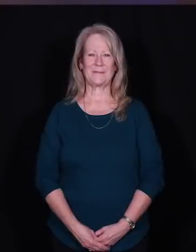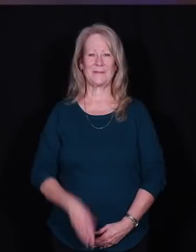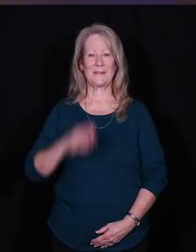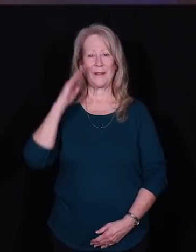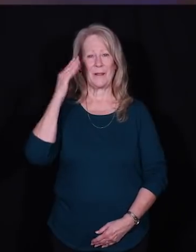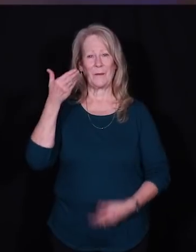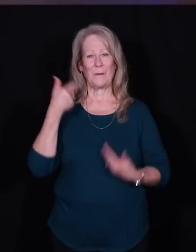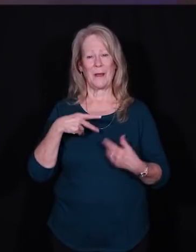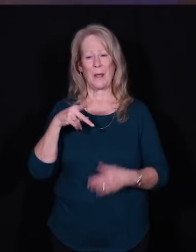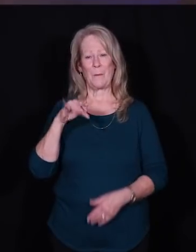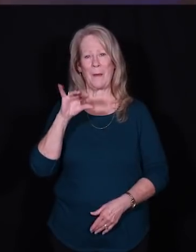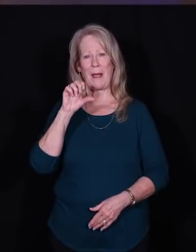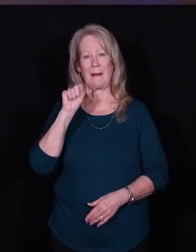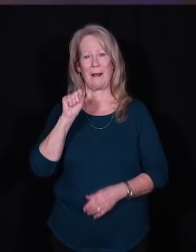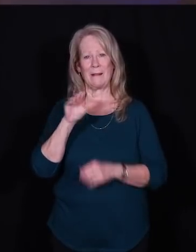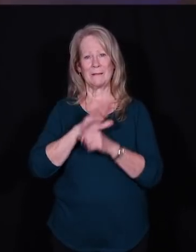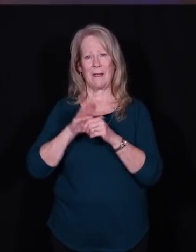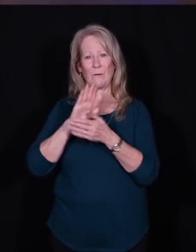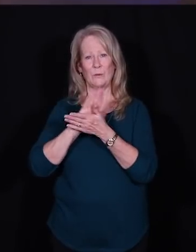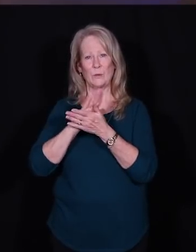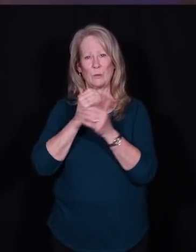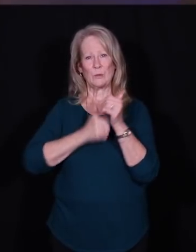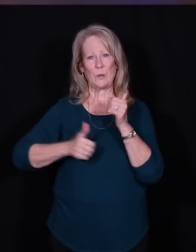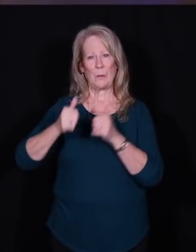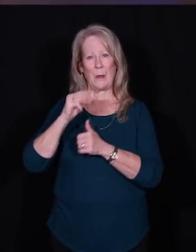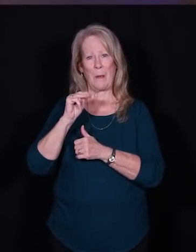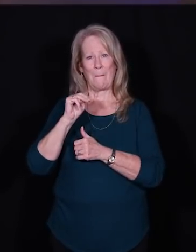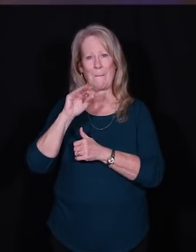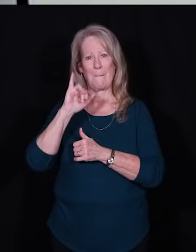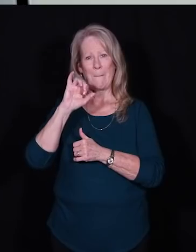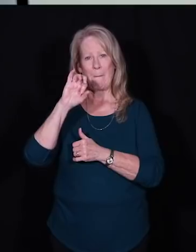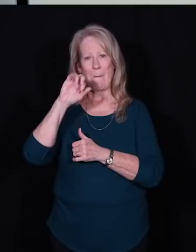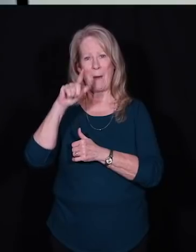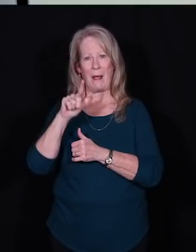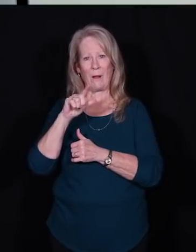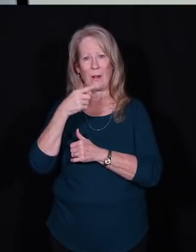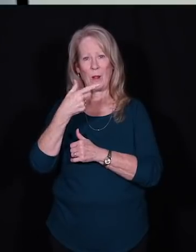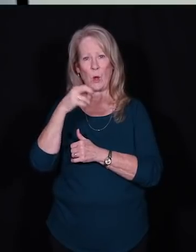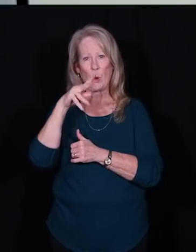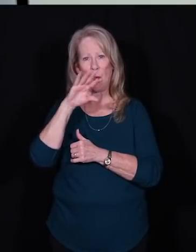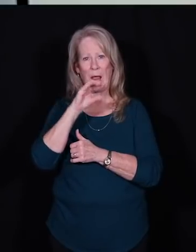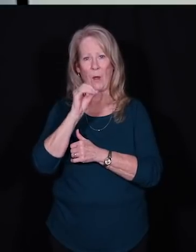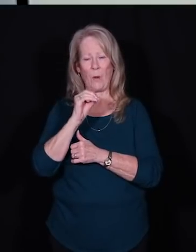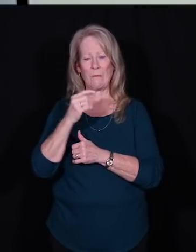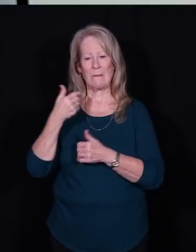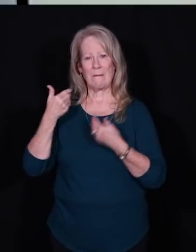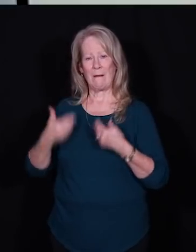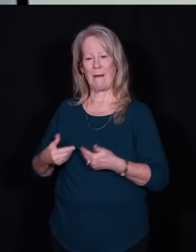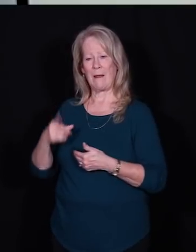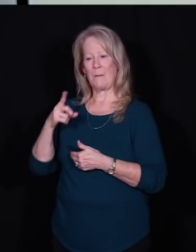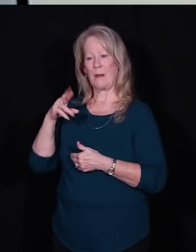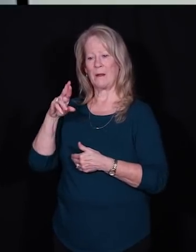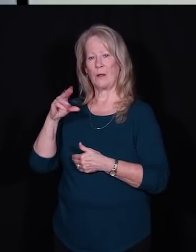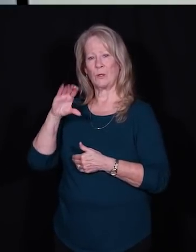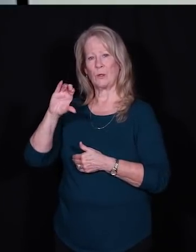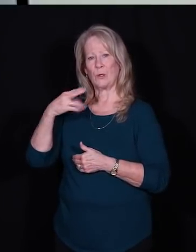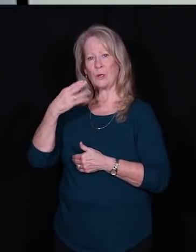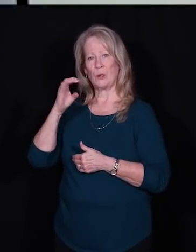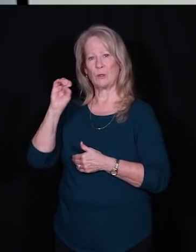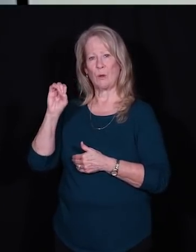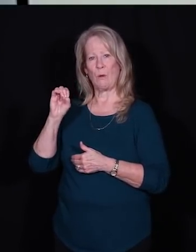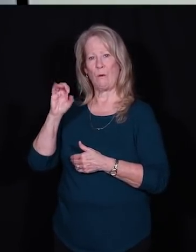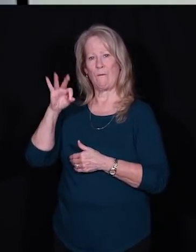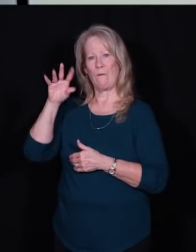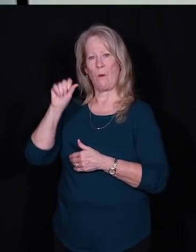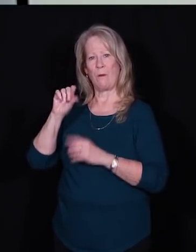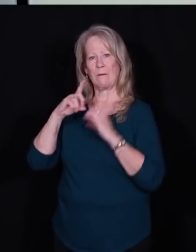Hello, I'm Pinellas County Schools Superintendent, Dr. Michael Grego. And I'm Dr. Yuli Cho, Director of the Florida Department of Health in Pinellas